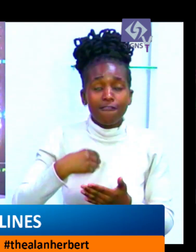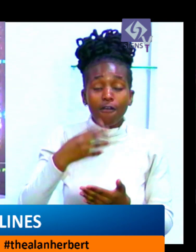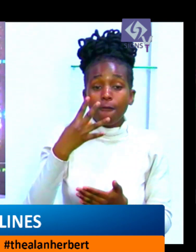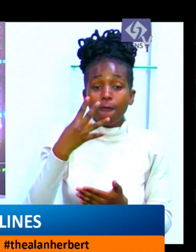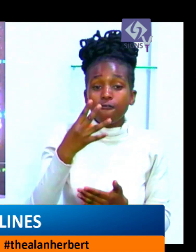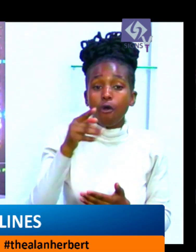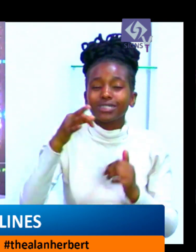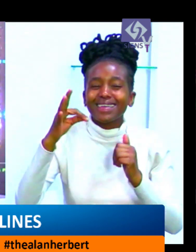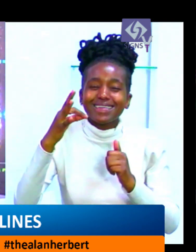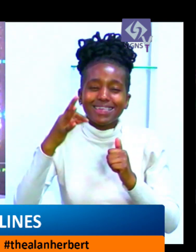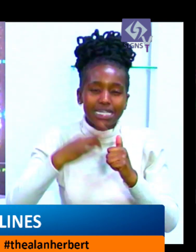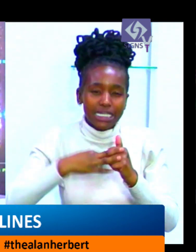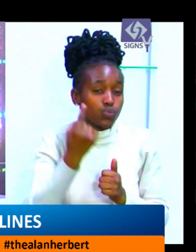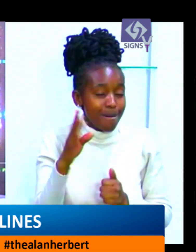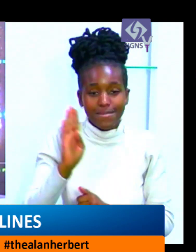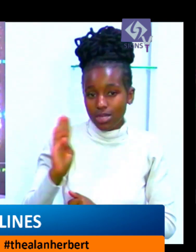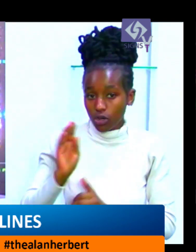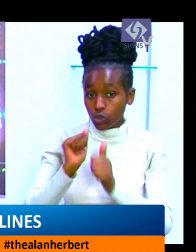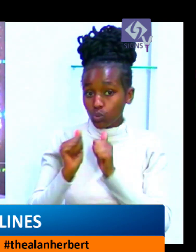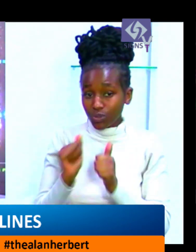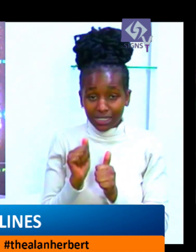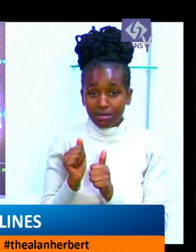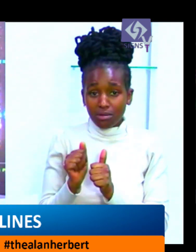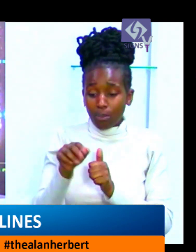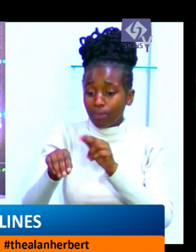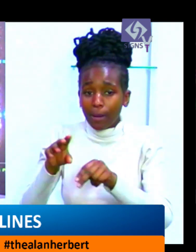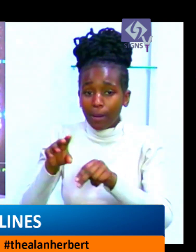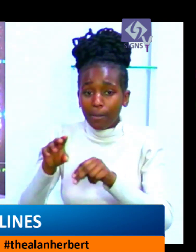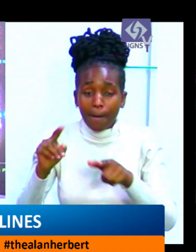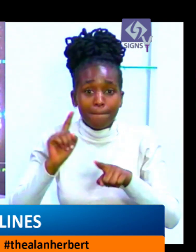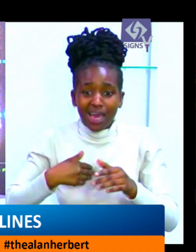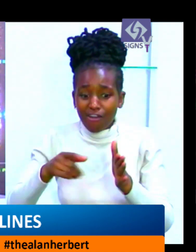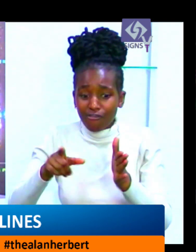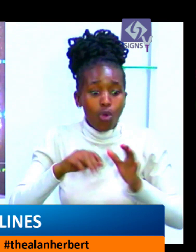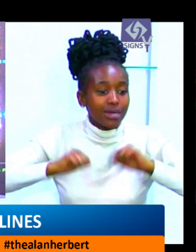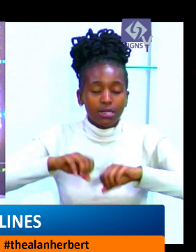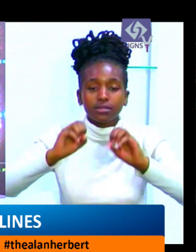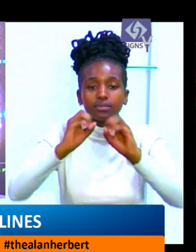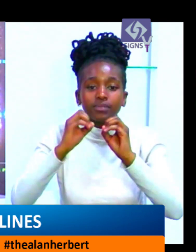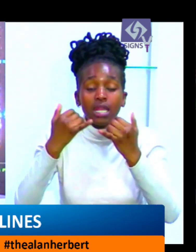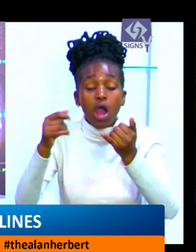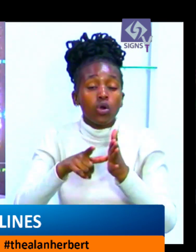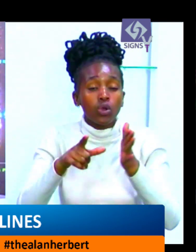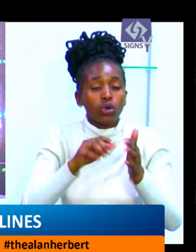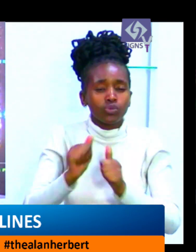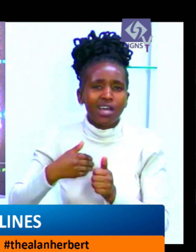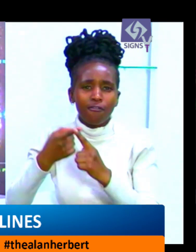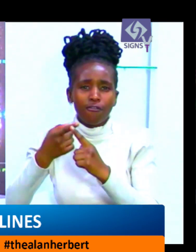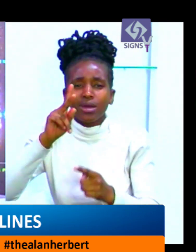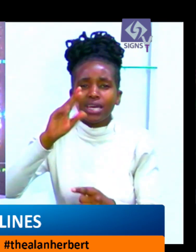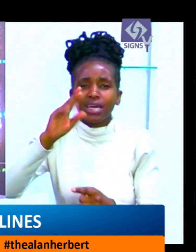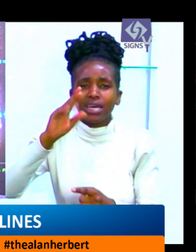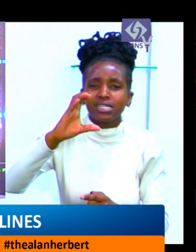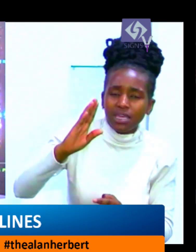using the electricity generation plant. Now, the court document also showed that the miller owed Echo